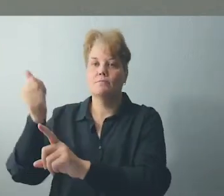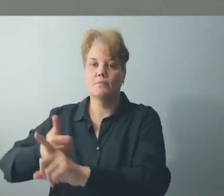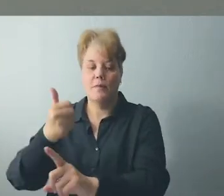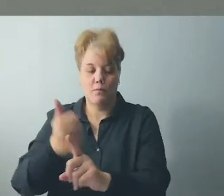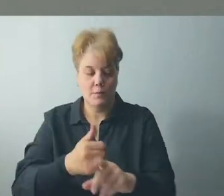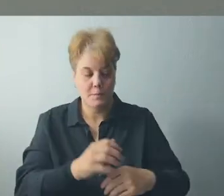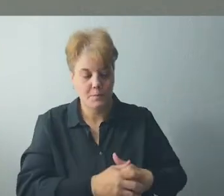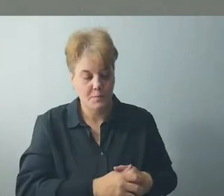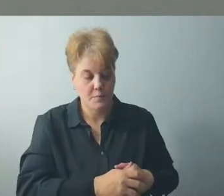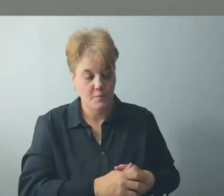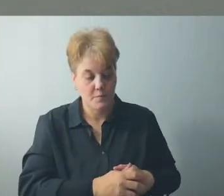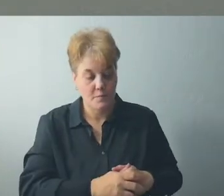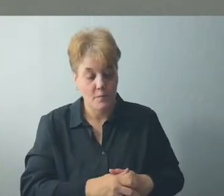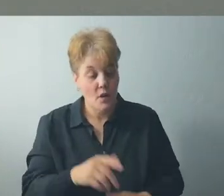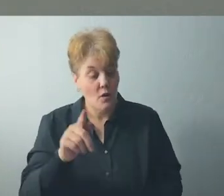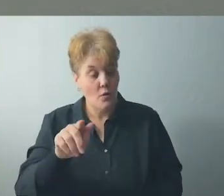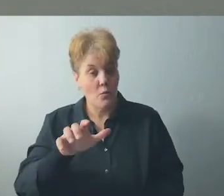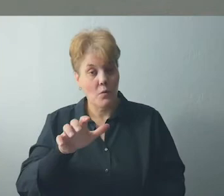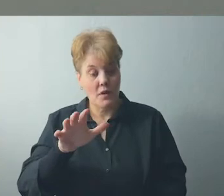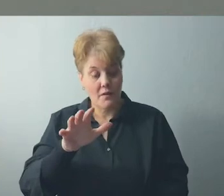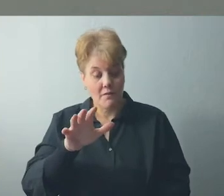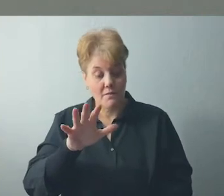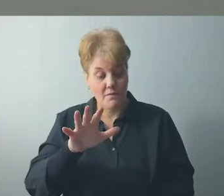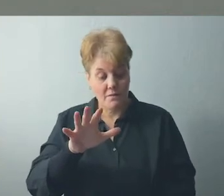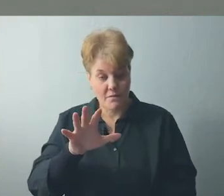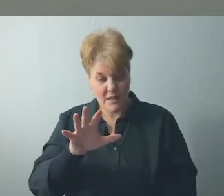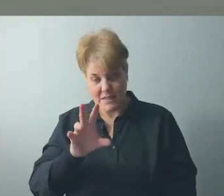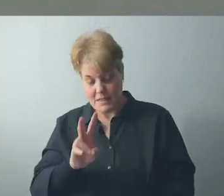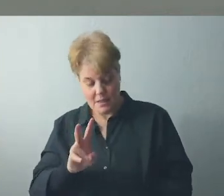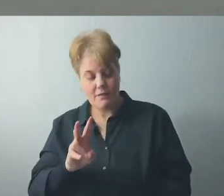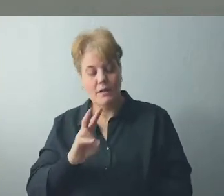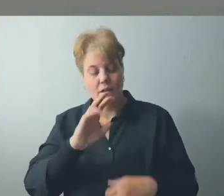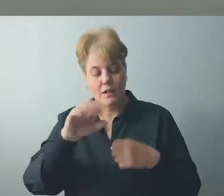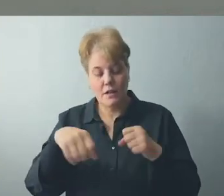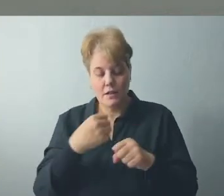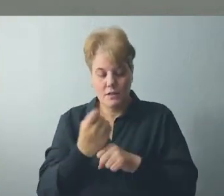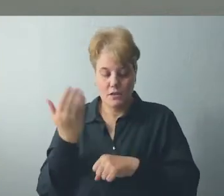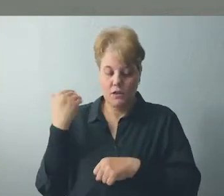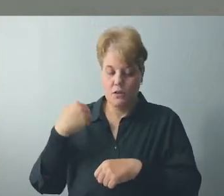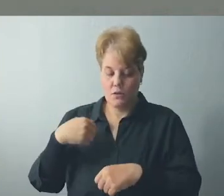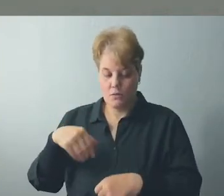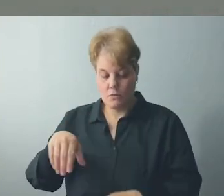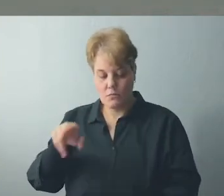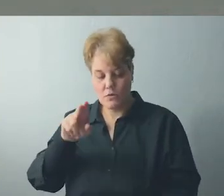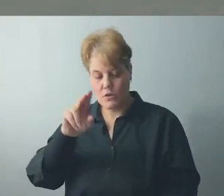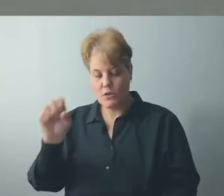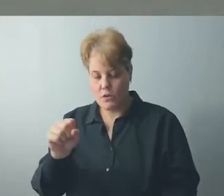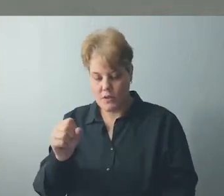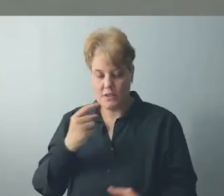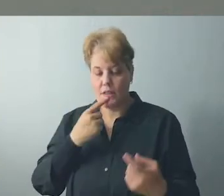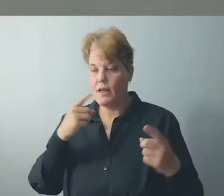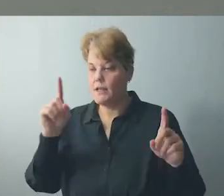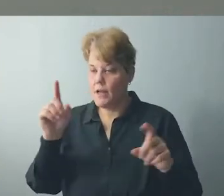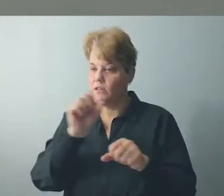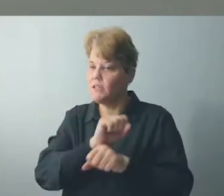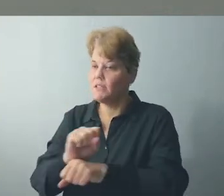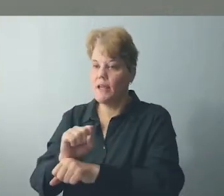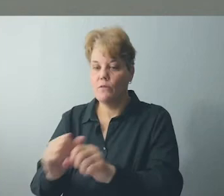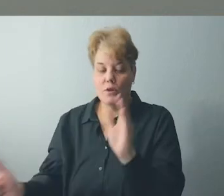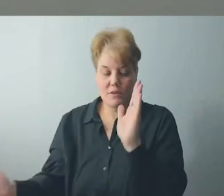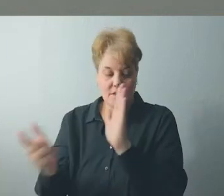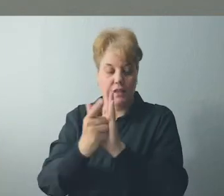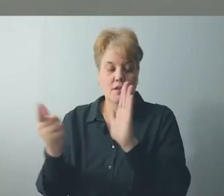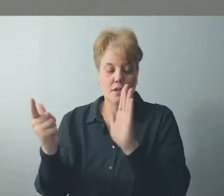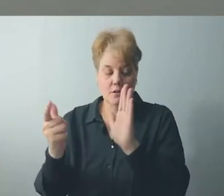Constitution granted African Americans the rights of citizenship, and two years later, Congress passed the 15th Amendment